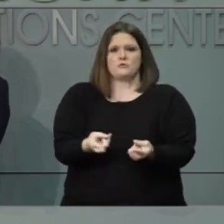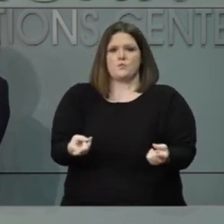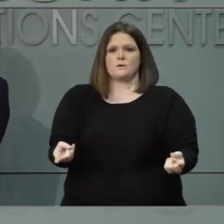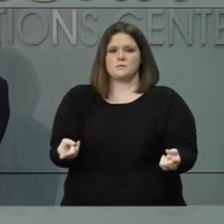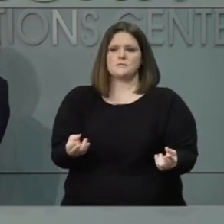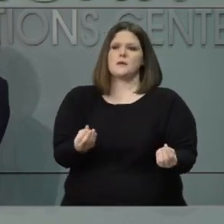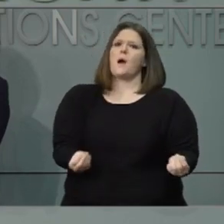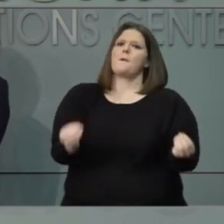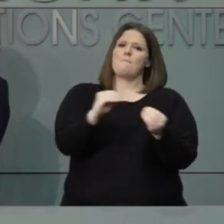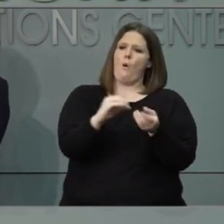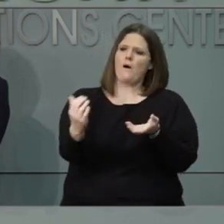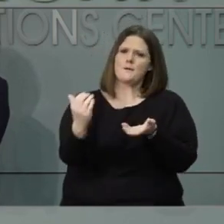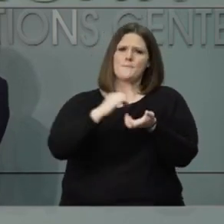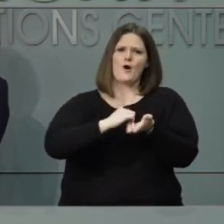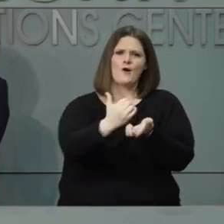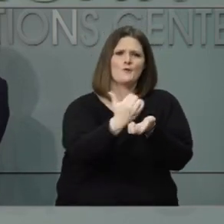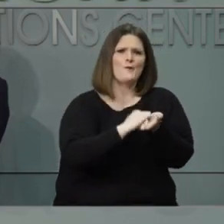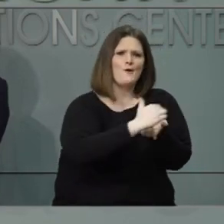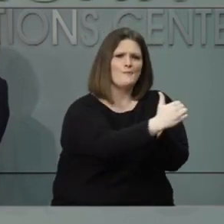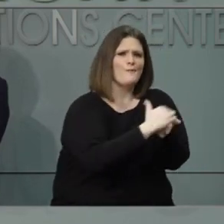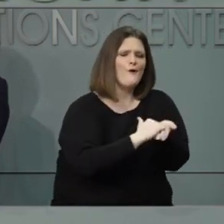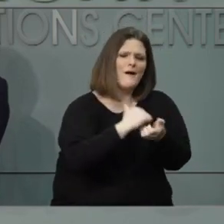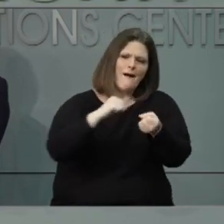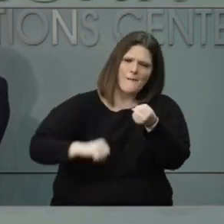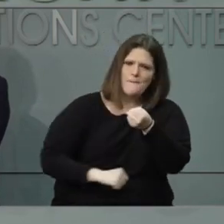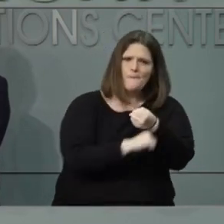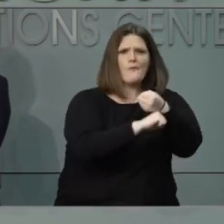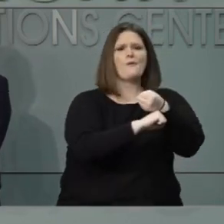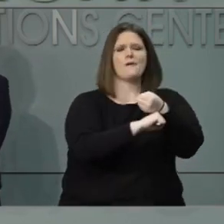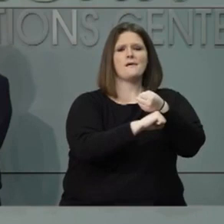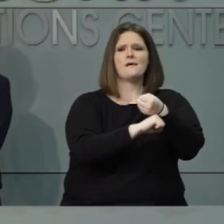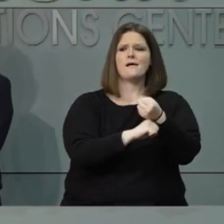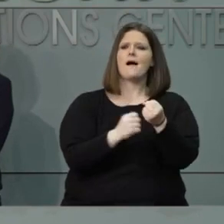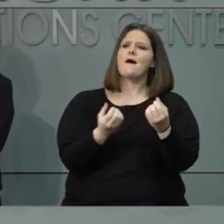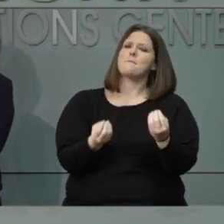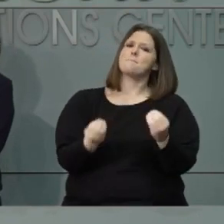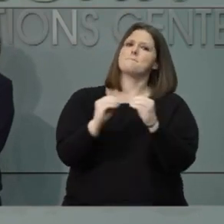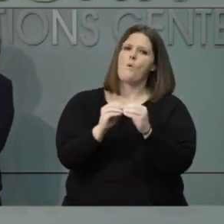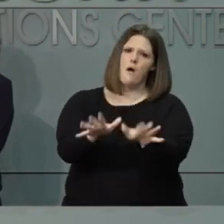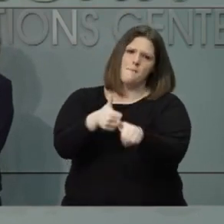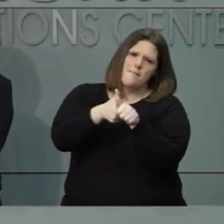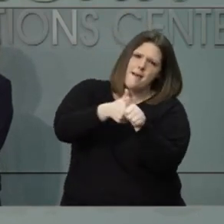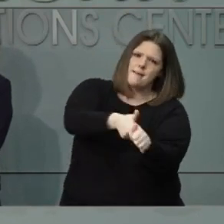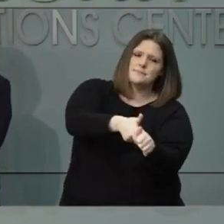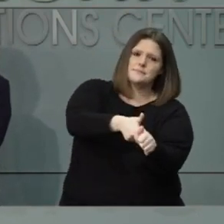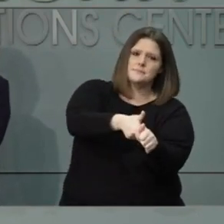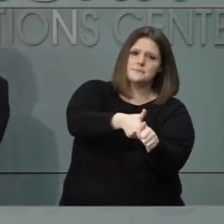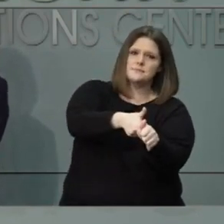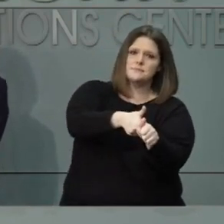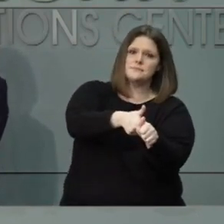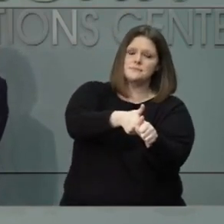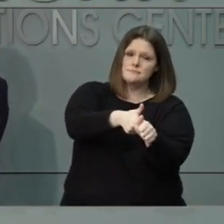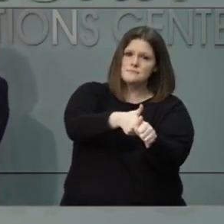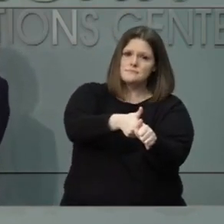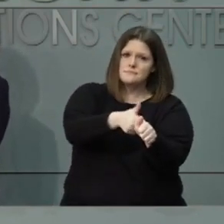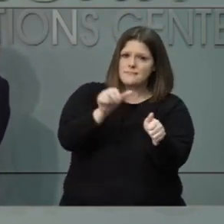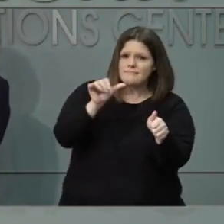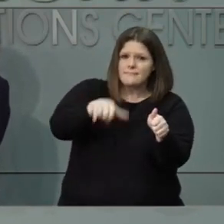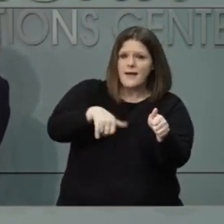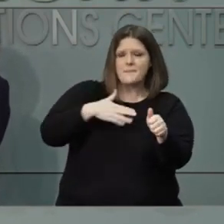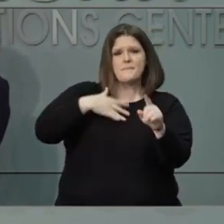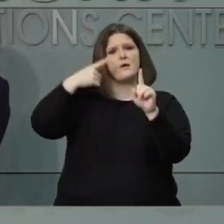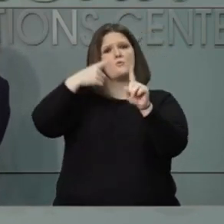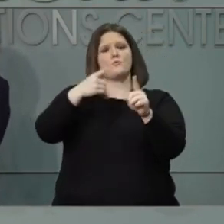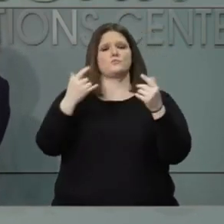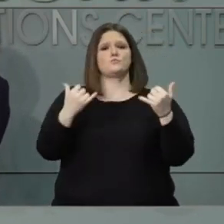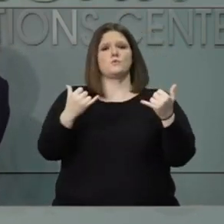partners into this in order to be able to get more compliance with the orders that we have in place. And we want